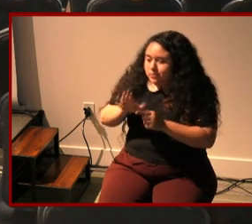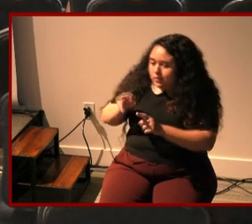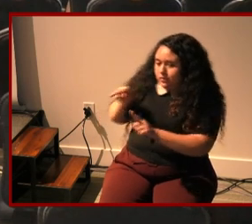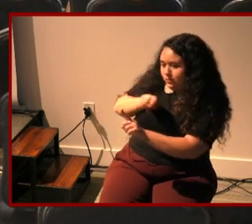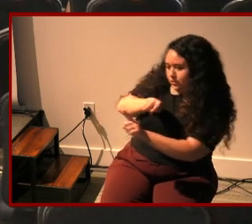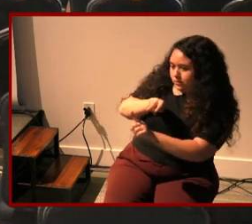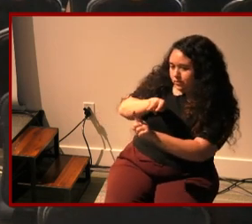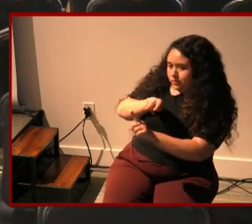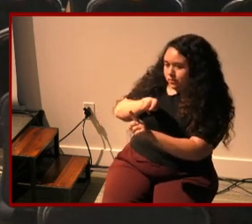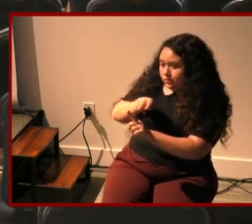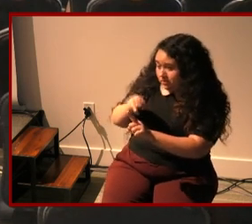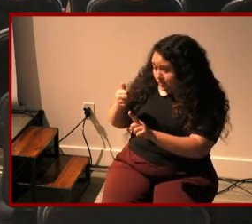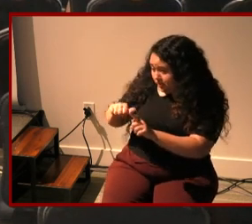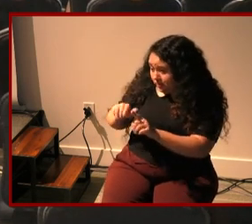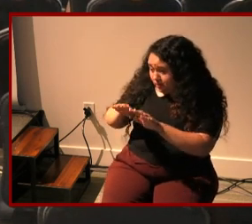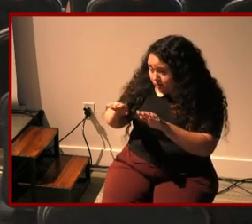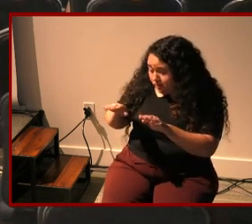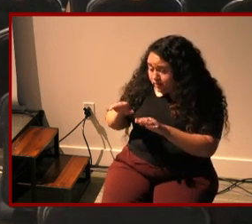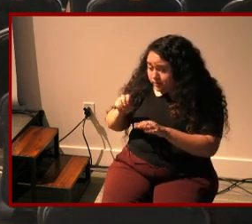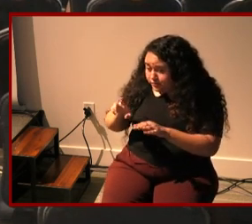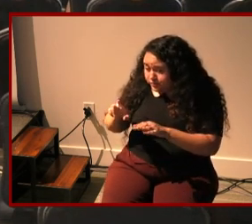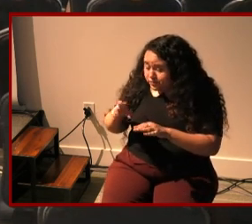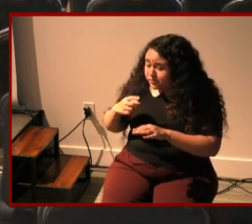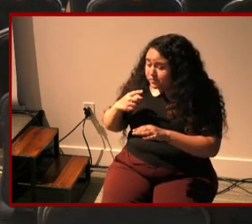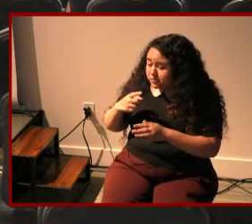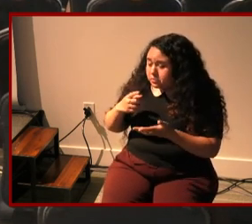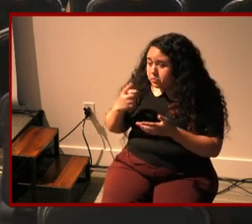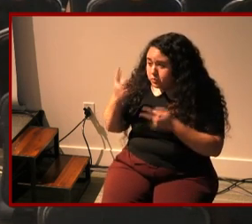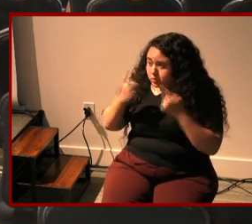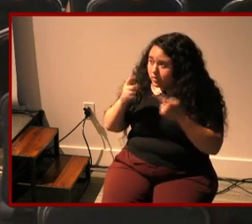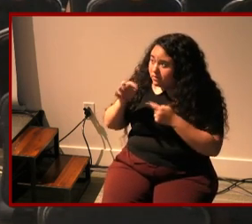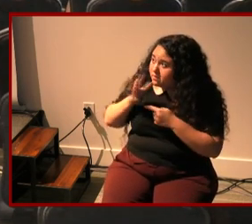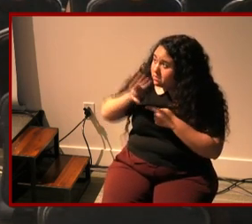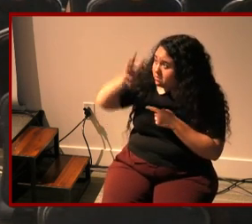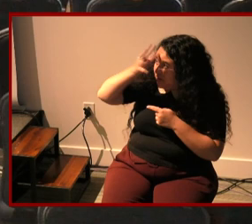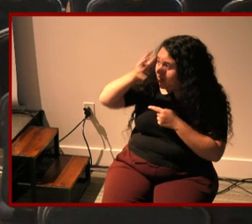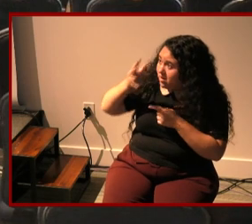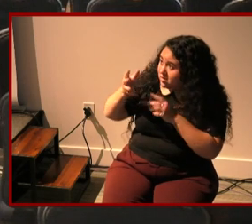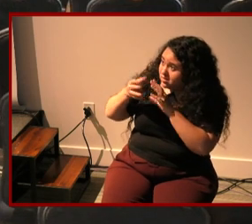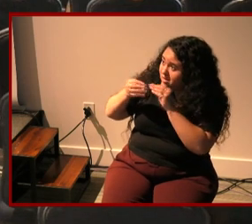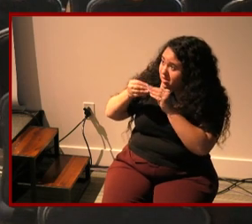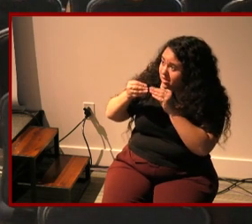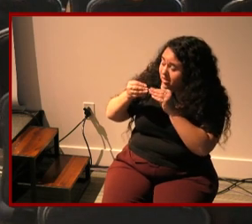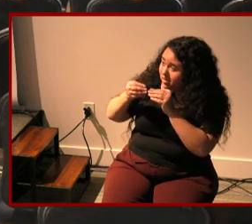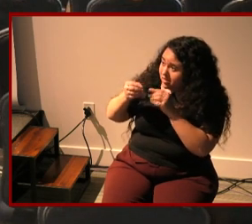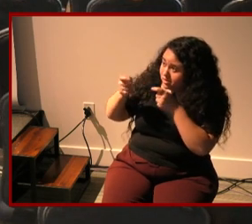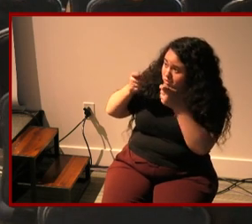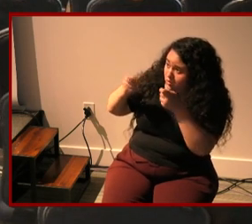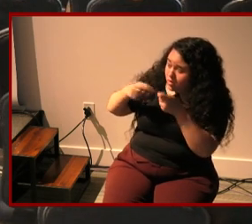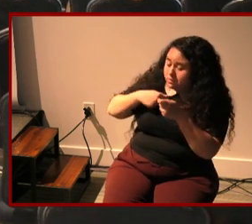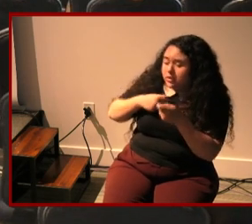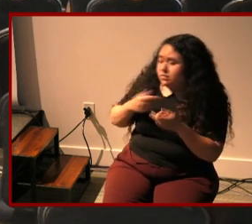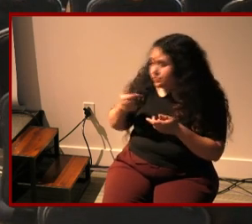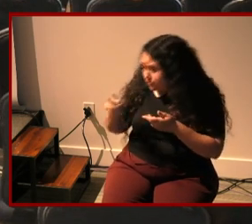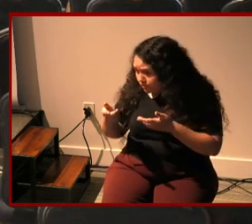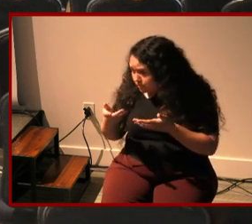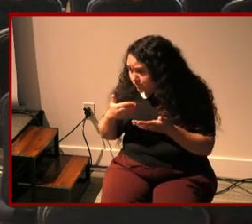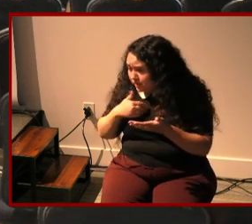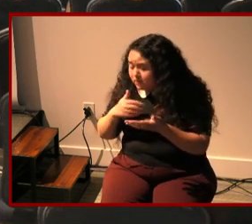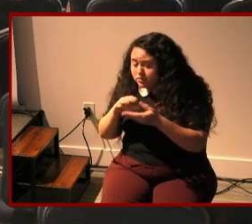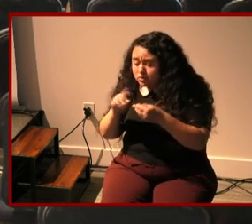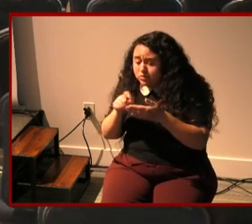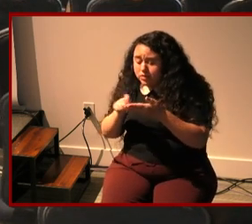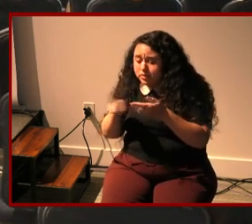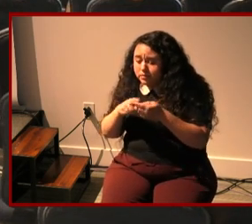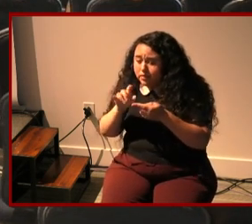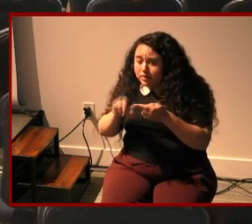like do any of the children ever question the authority of their parent talking on this matter or is that not